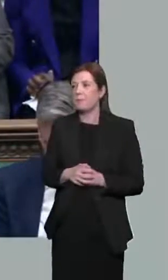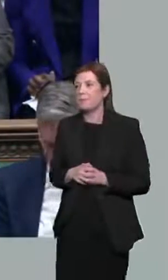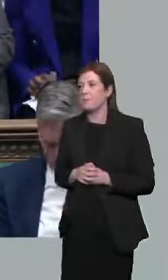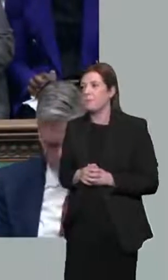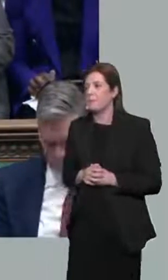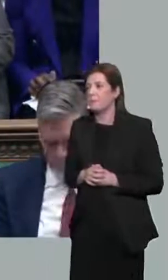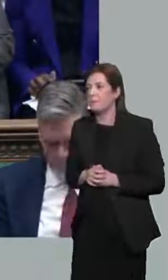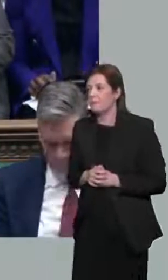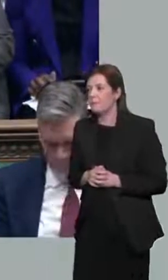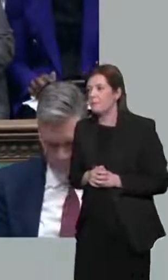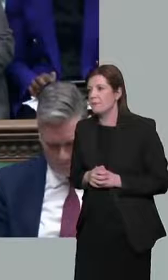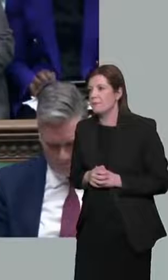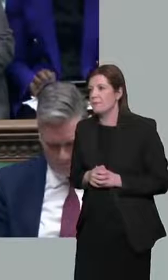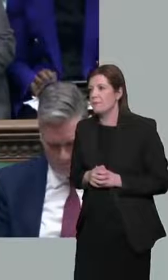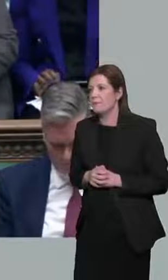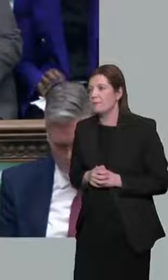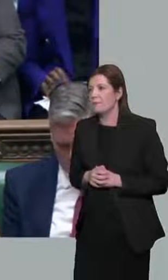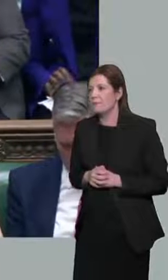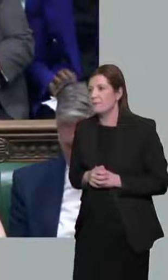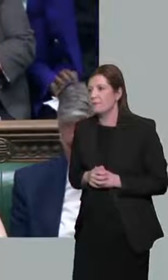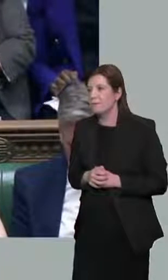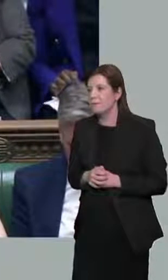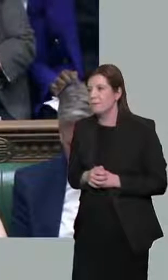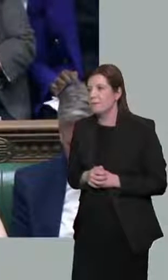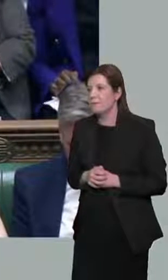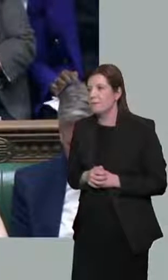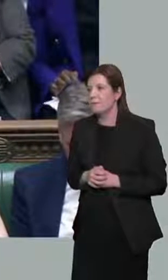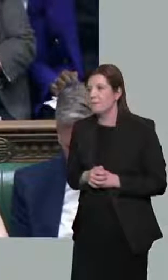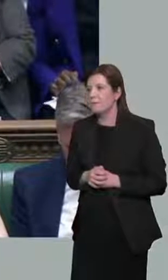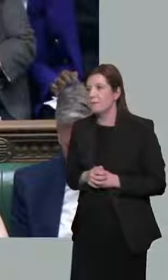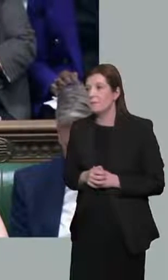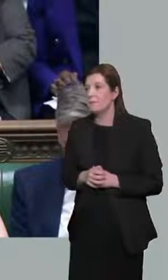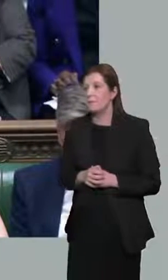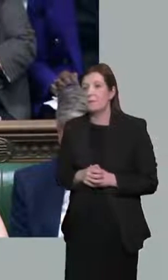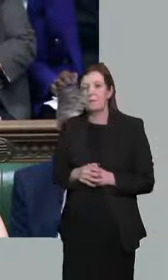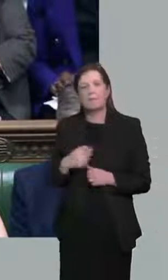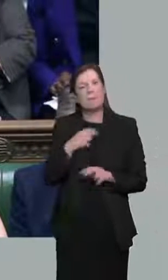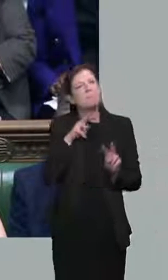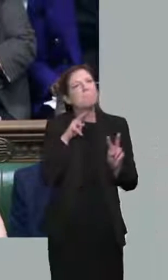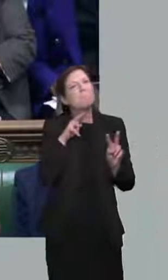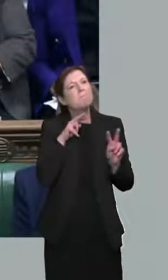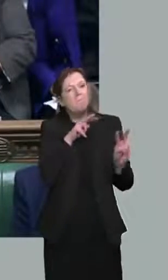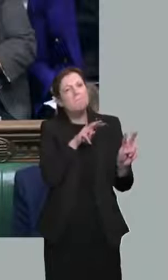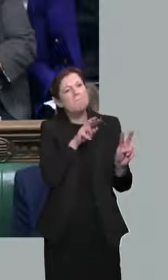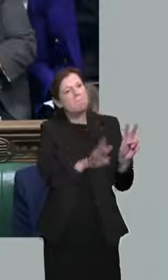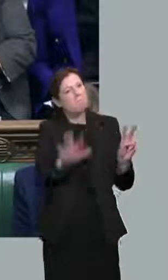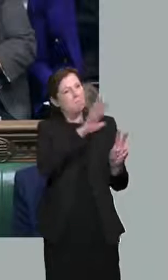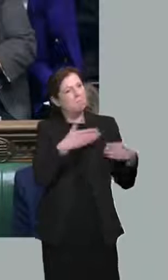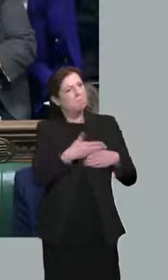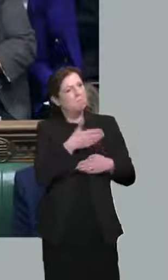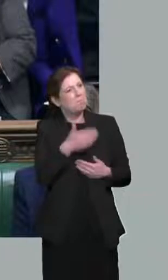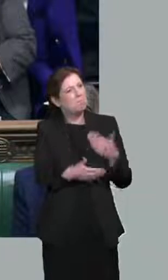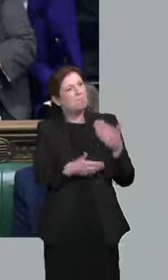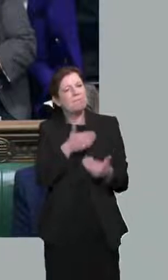of the rabbit hole to leave Sunakland, she recalls the words of the white rabbit and concludes that